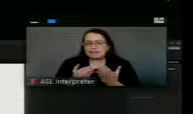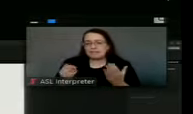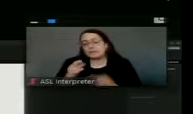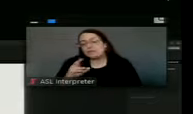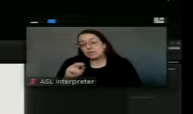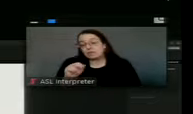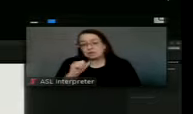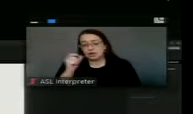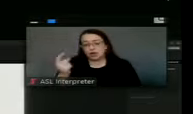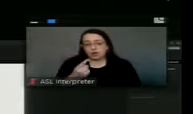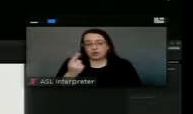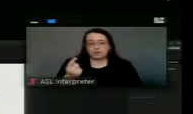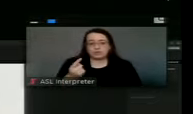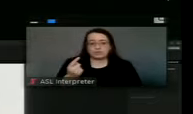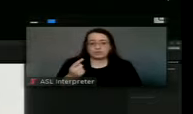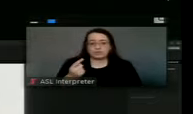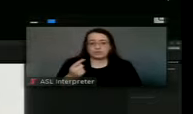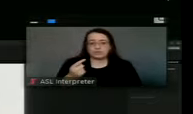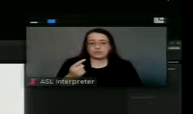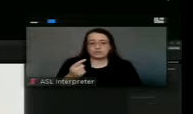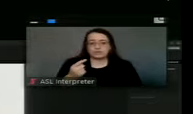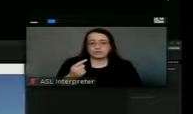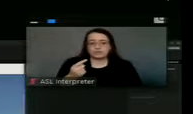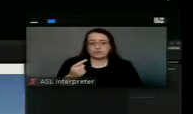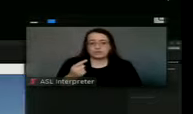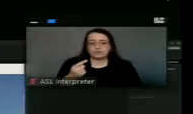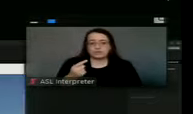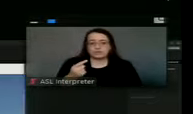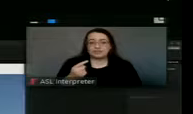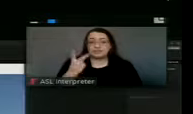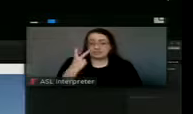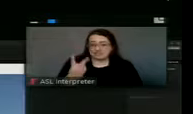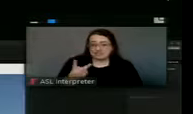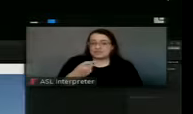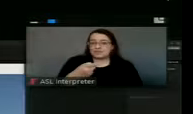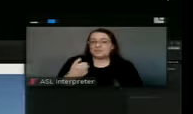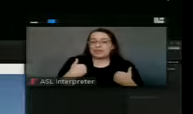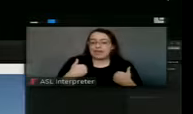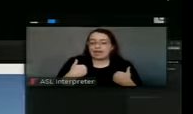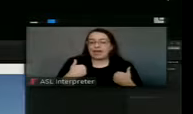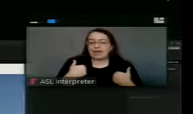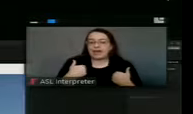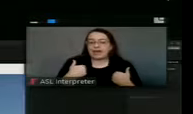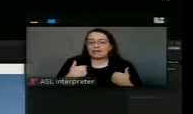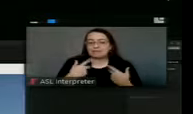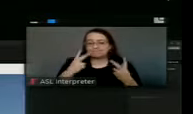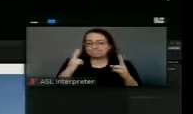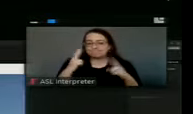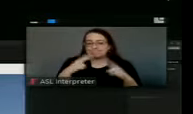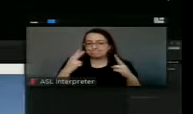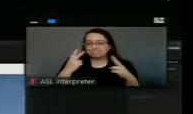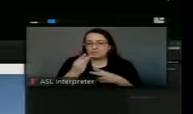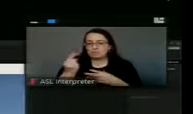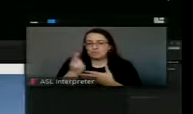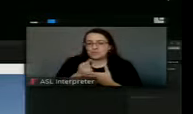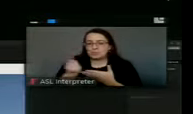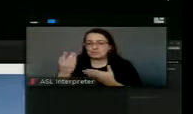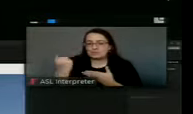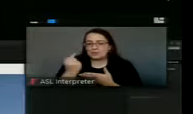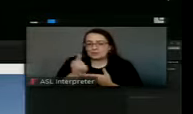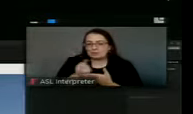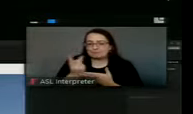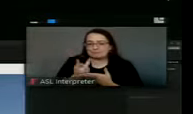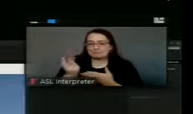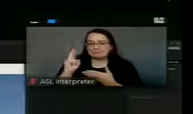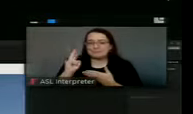You can see, oops, second, that didn't do right. You can see we had a little accident here a few weeks ago, a couple of weeks